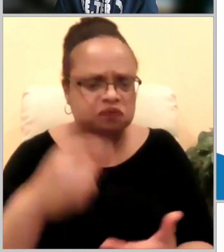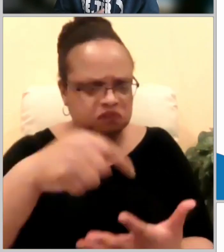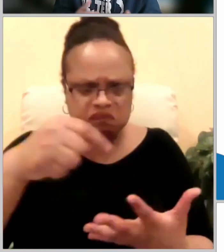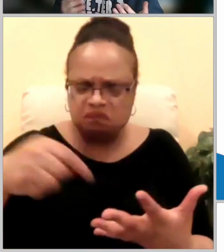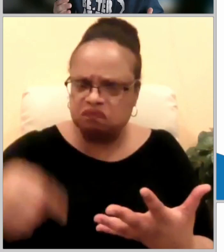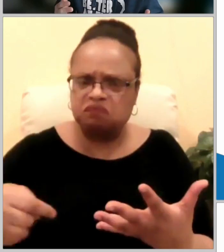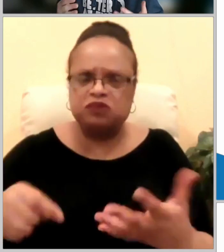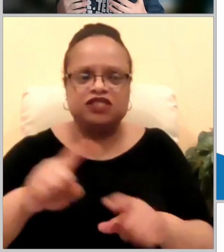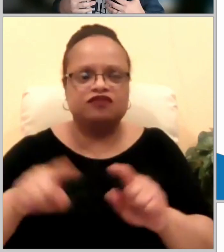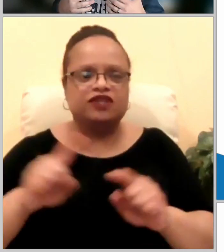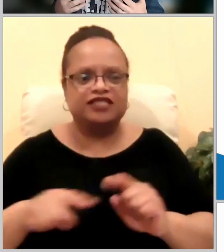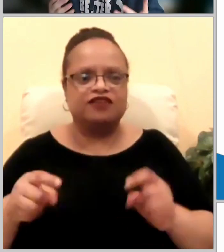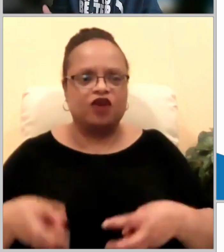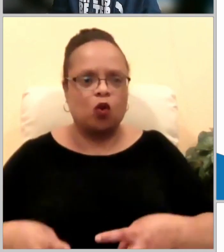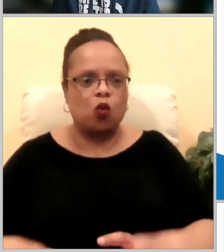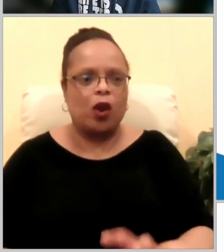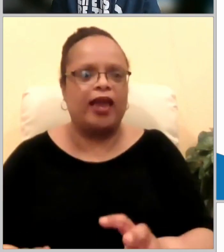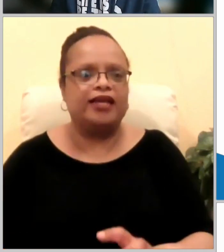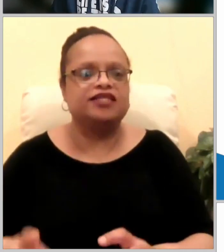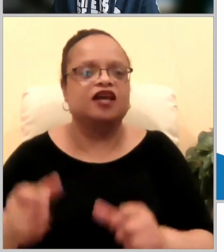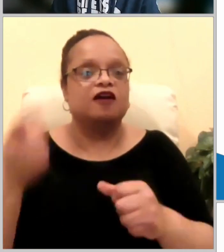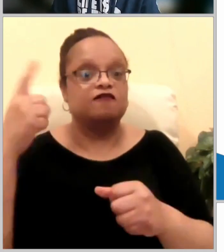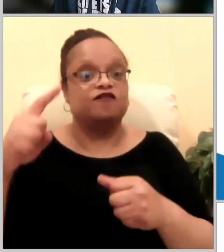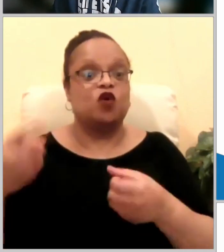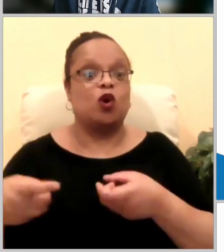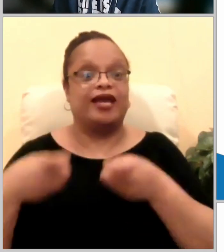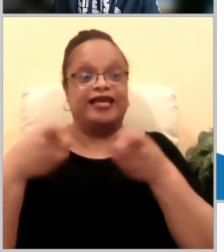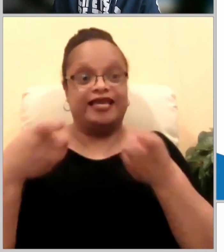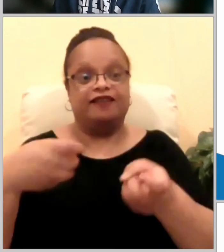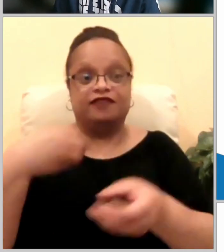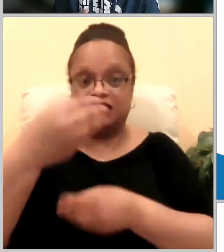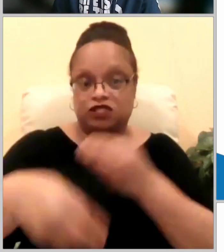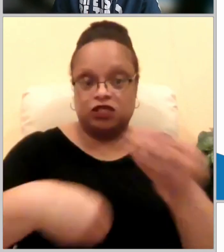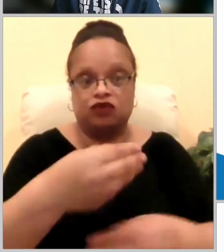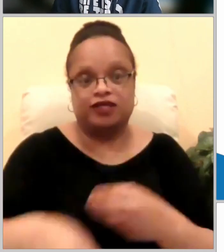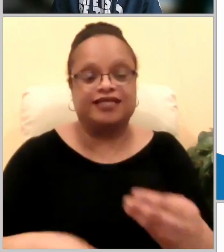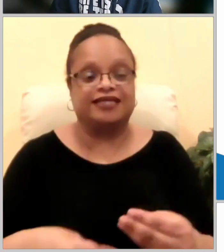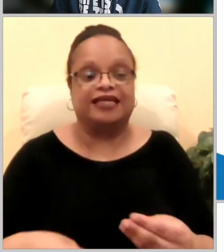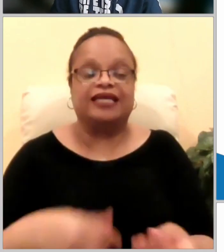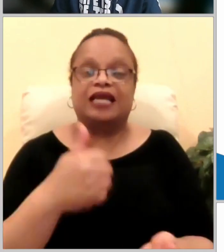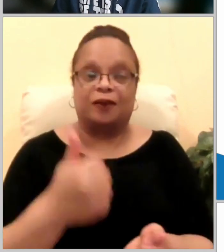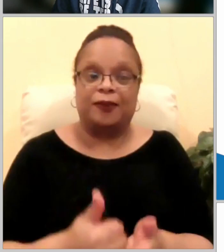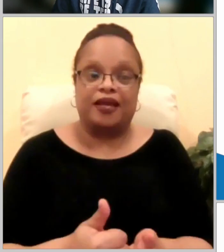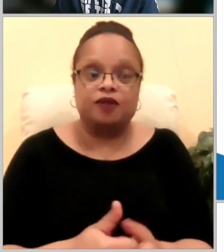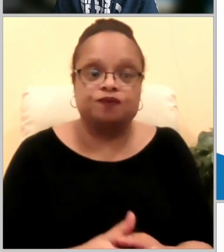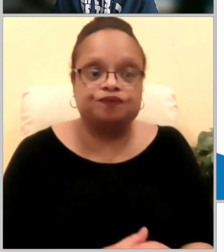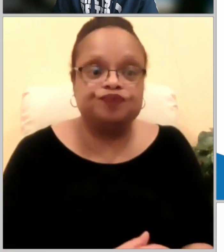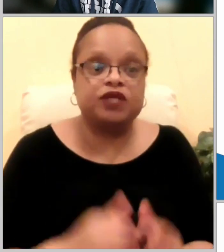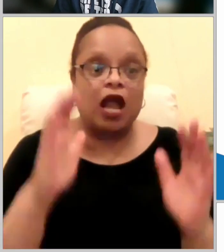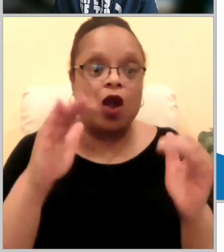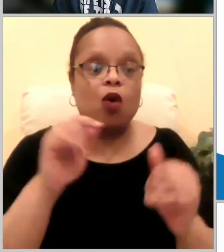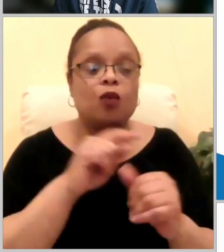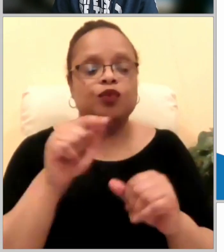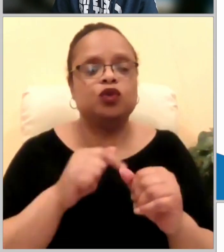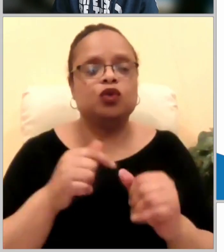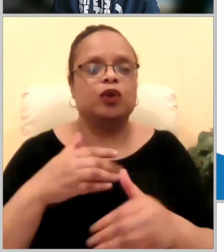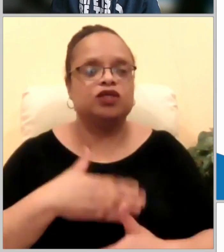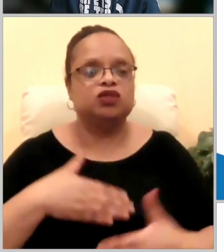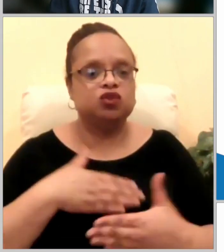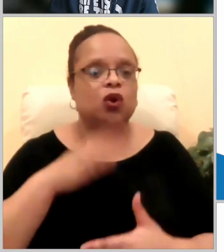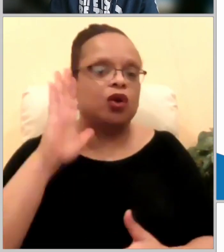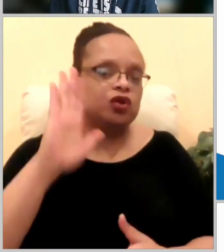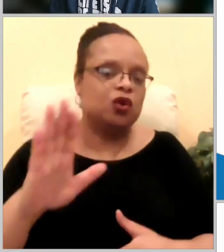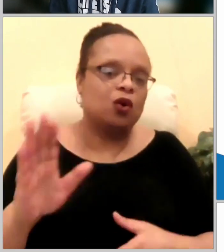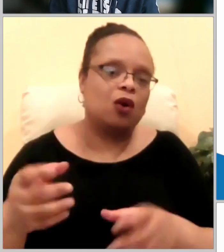so let us find ways to give generously to god's people amen and i hope you enjoy your discussions and god